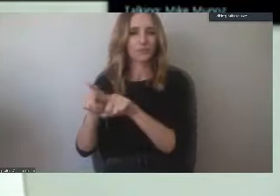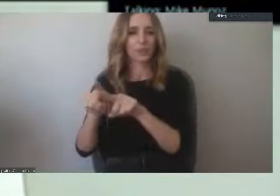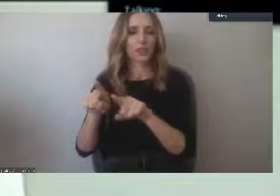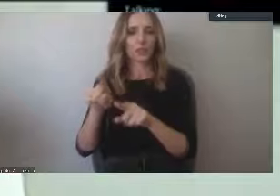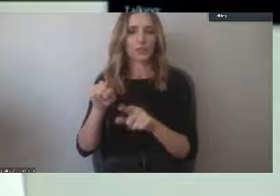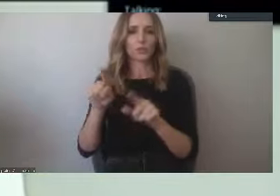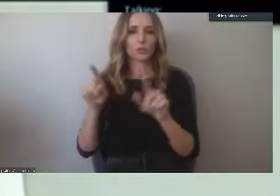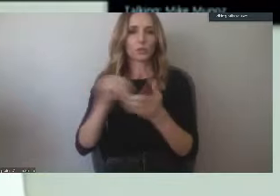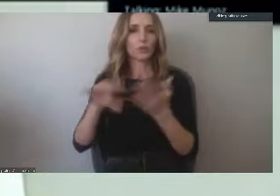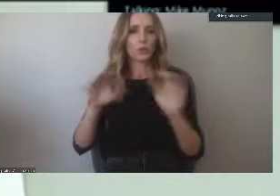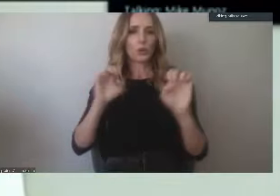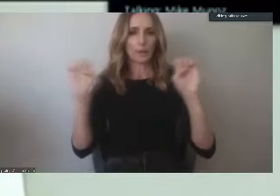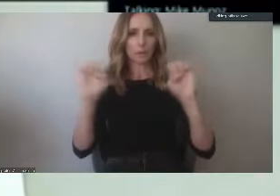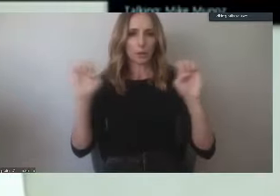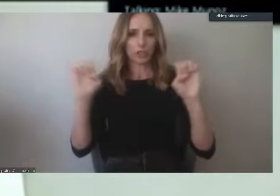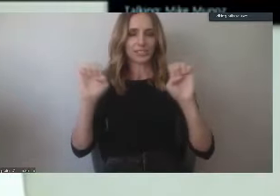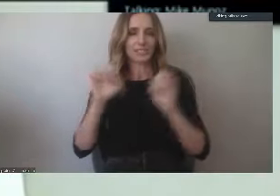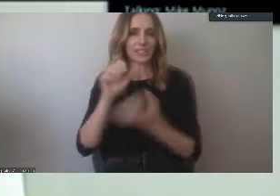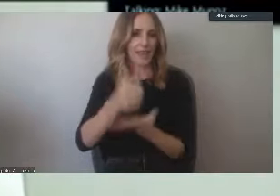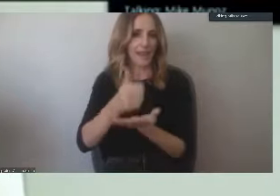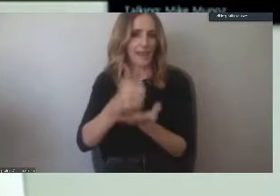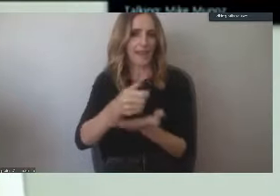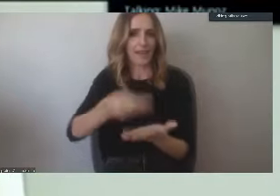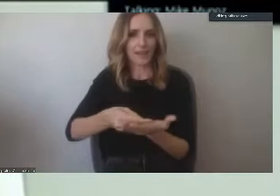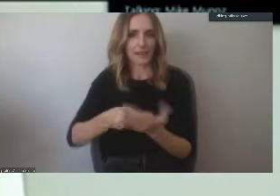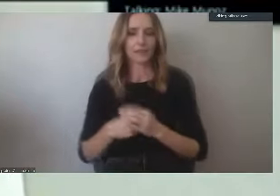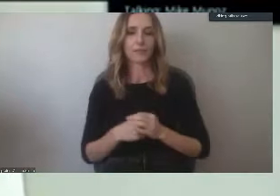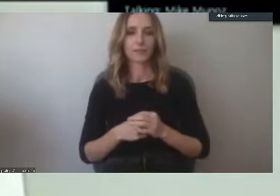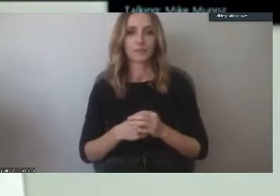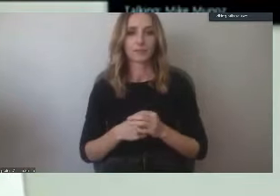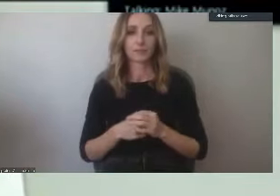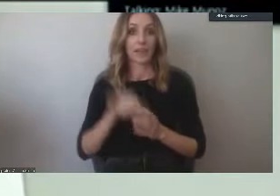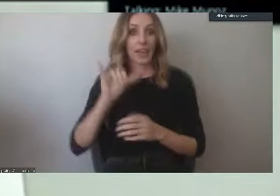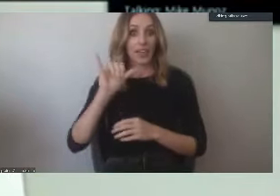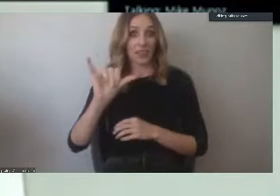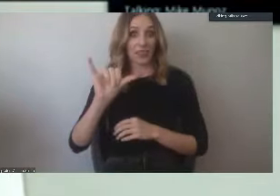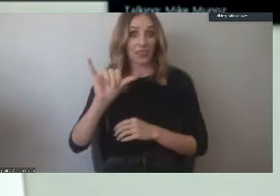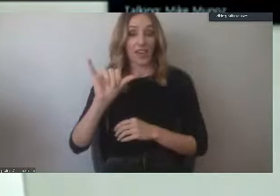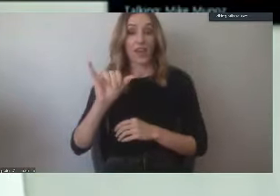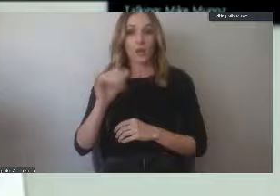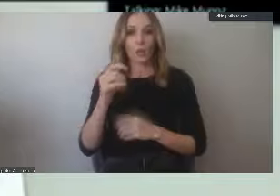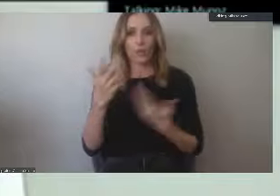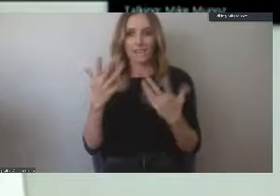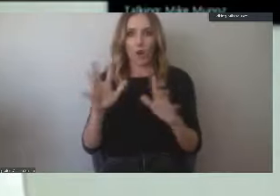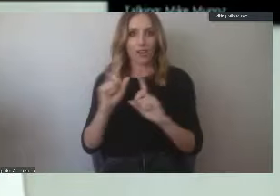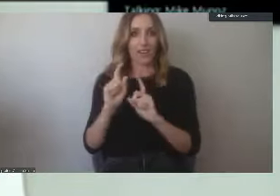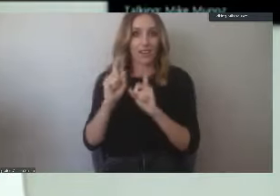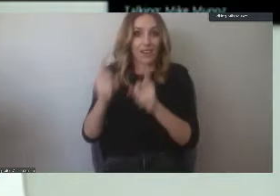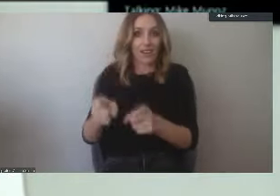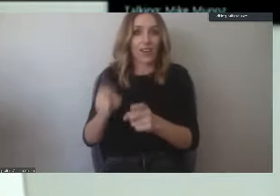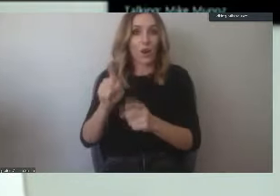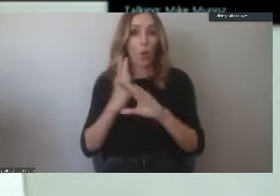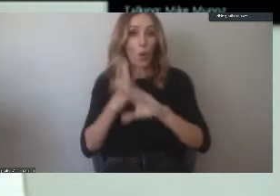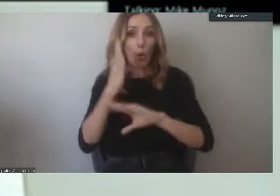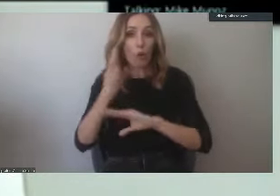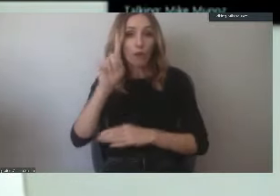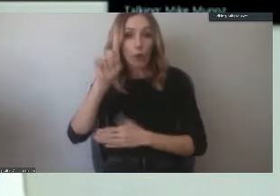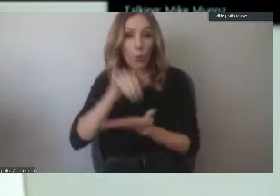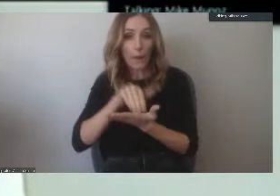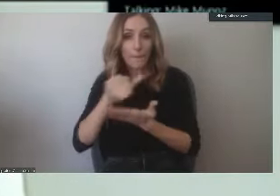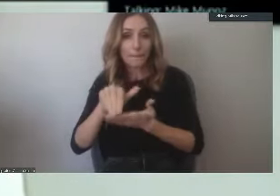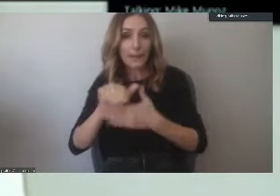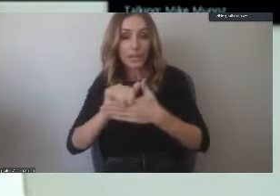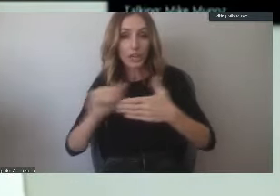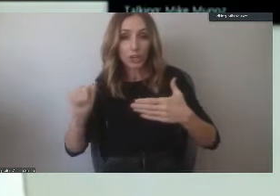bit about that. As of today, we have already dispersed over $1 million in student emergency